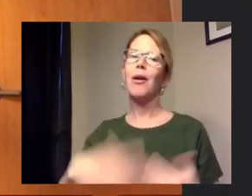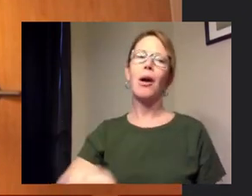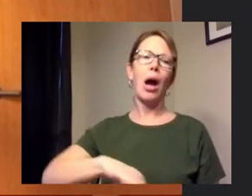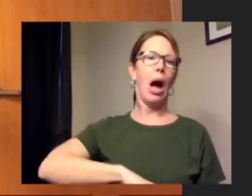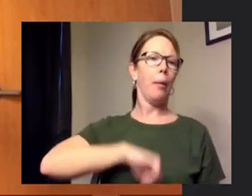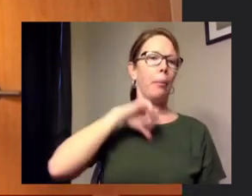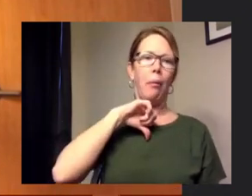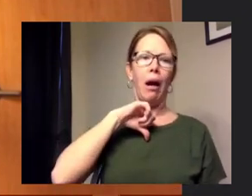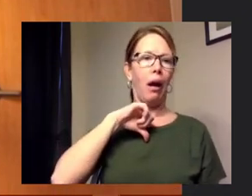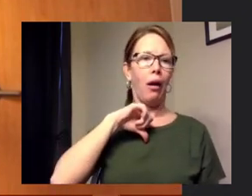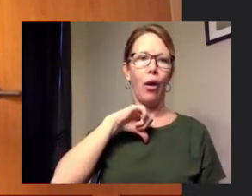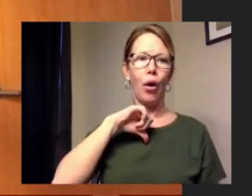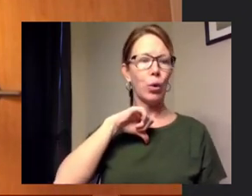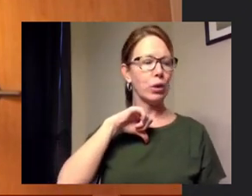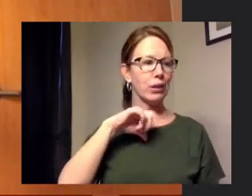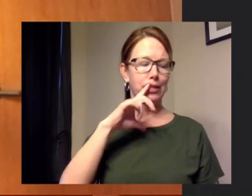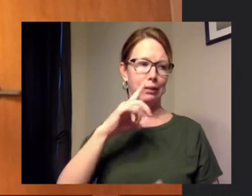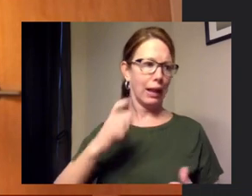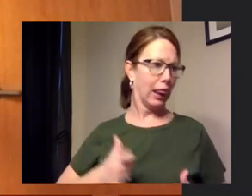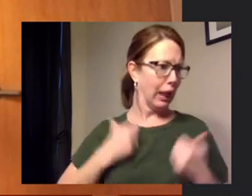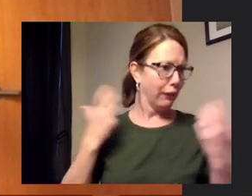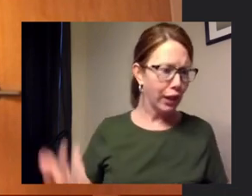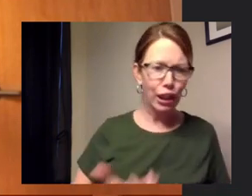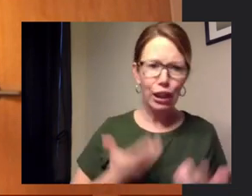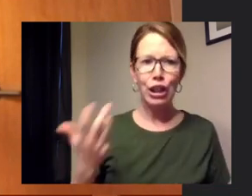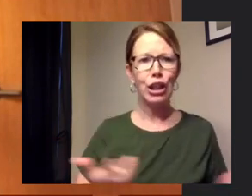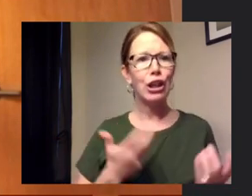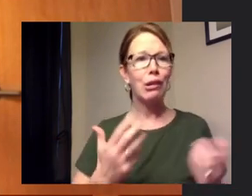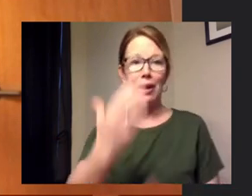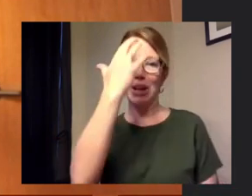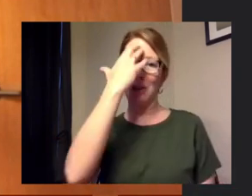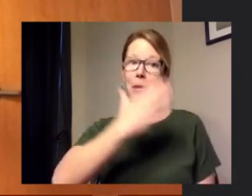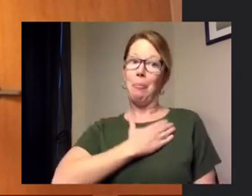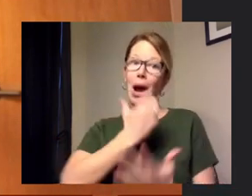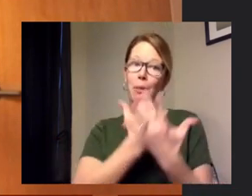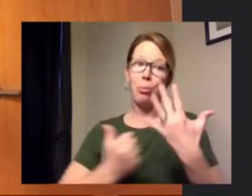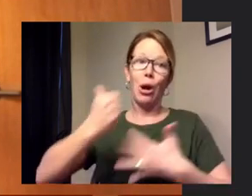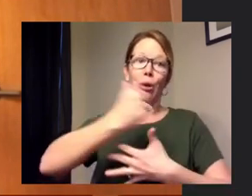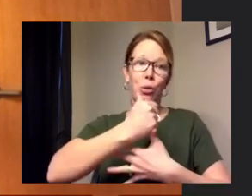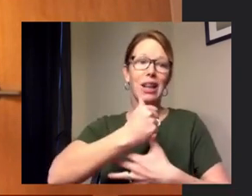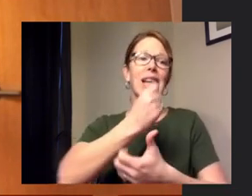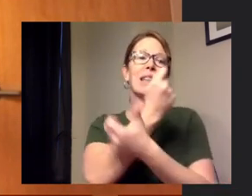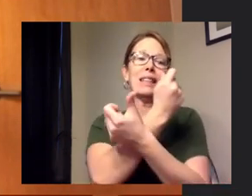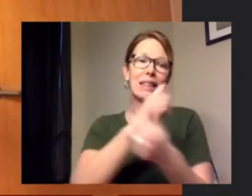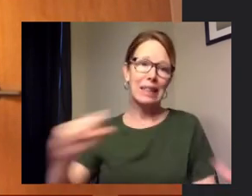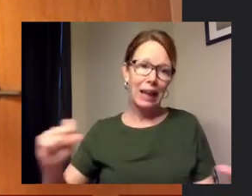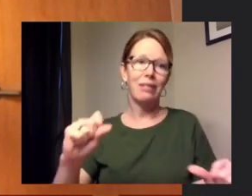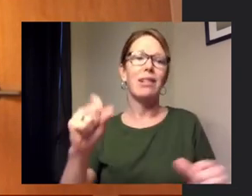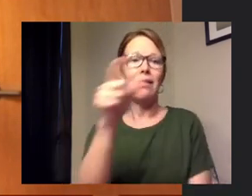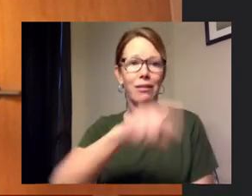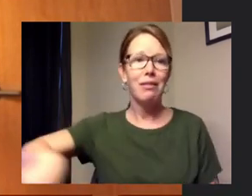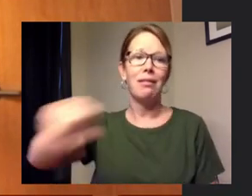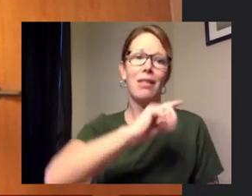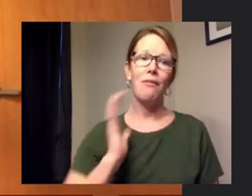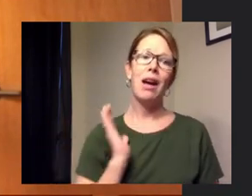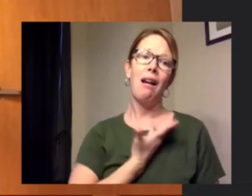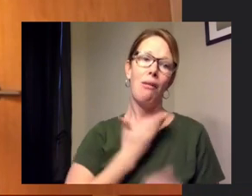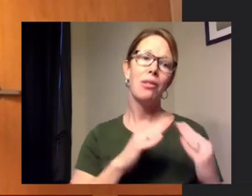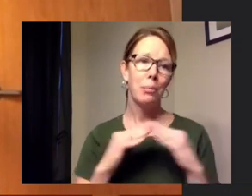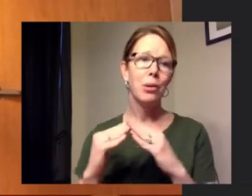amazing place and you know just know that my priority is the safety and well-being of our community